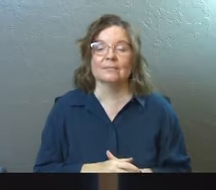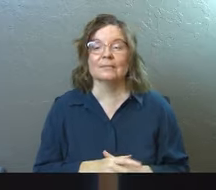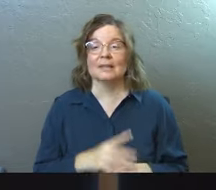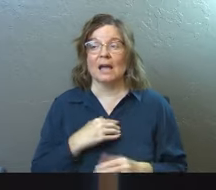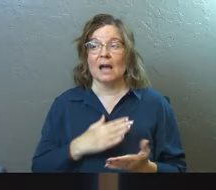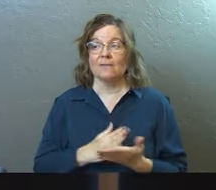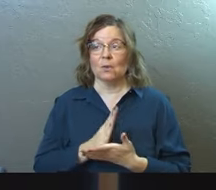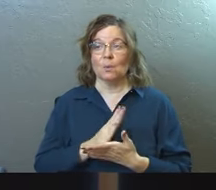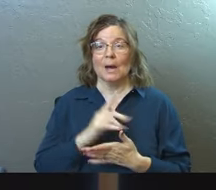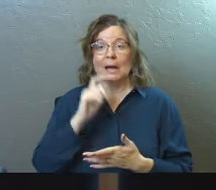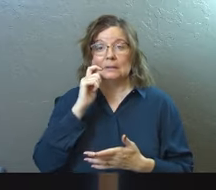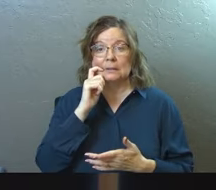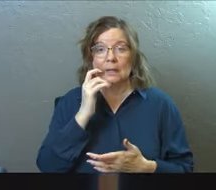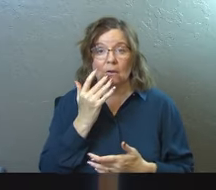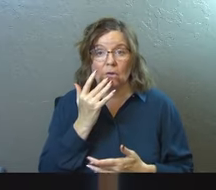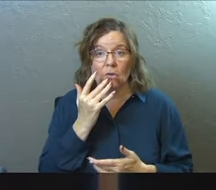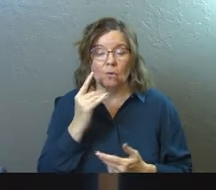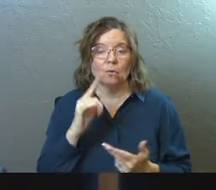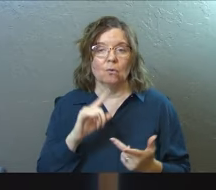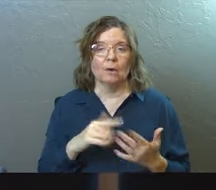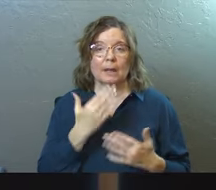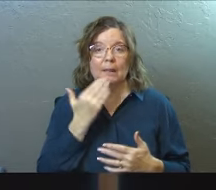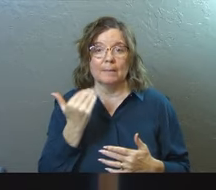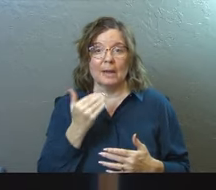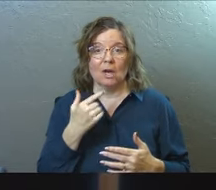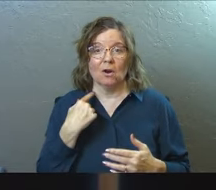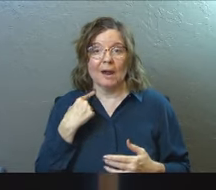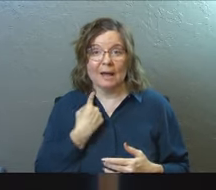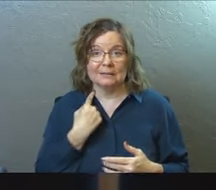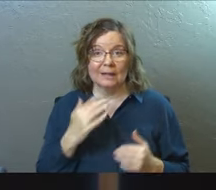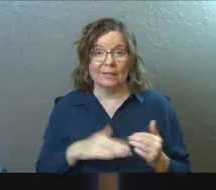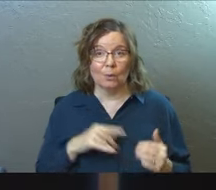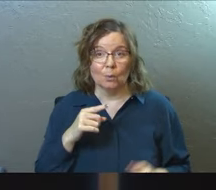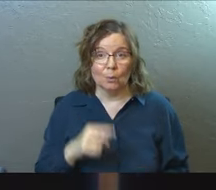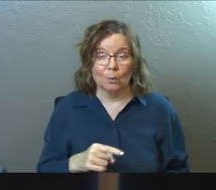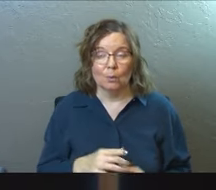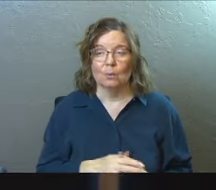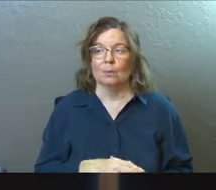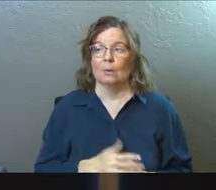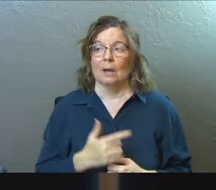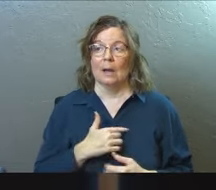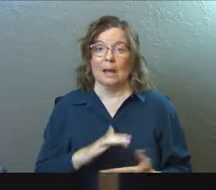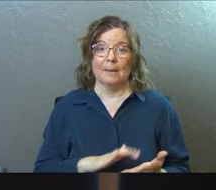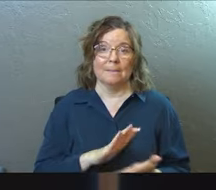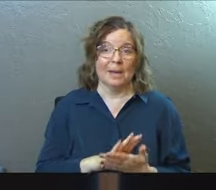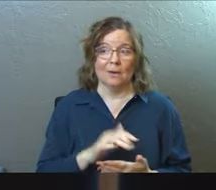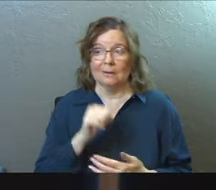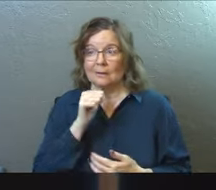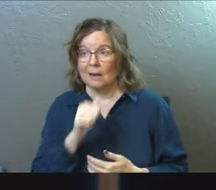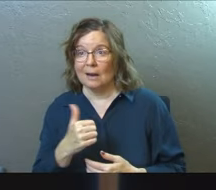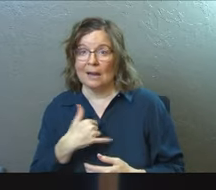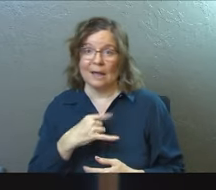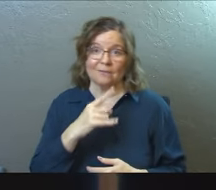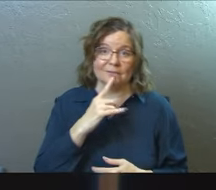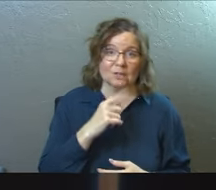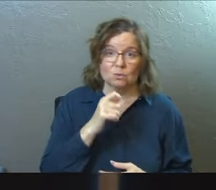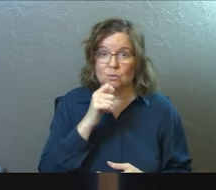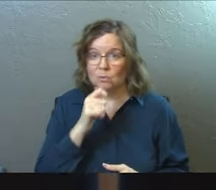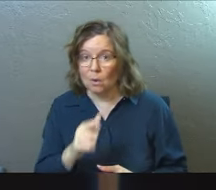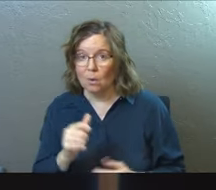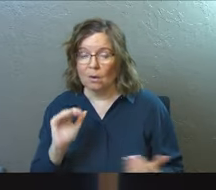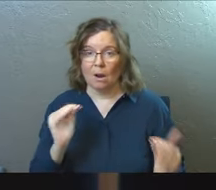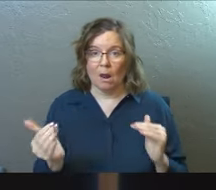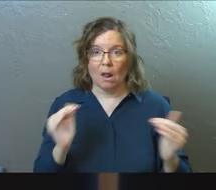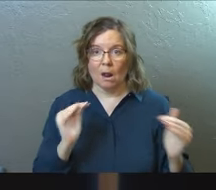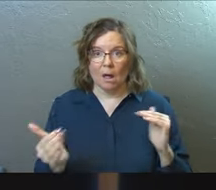I have the right skin color and I've got the better accent than you do. I'm married and you're not. I have kids and you don't.